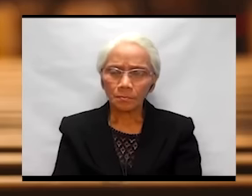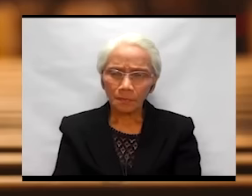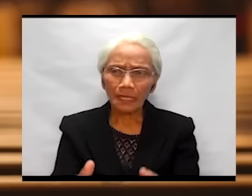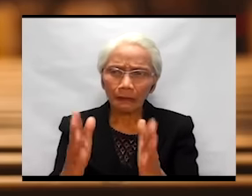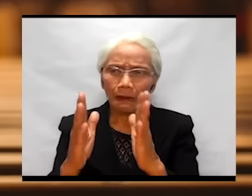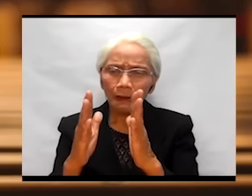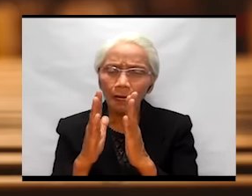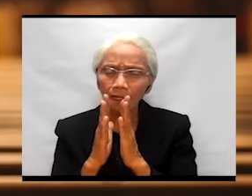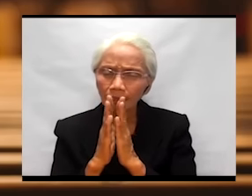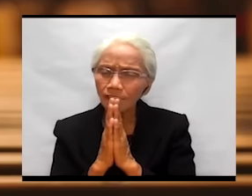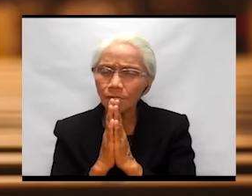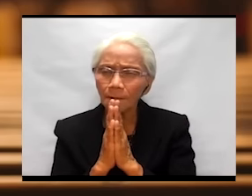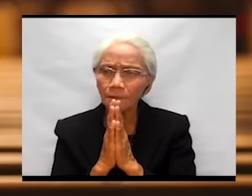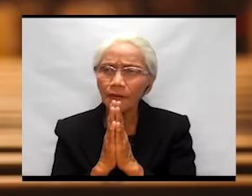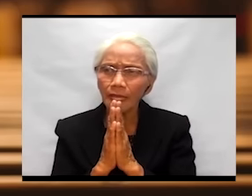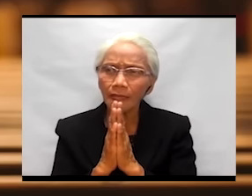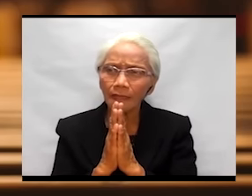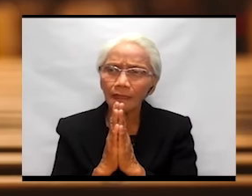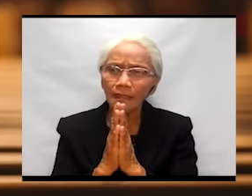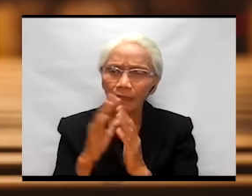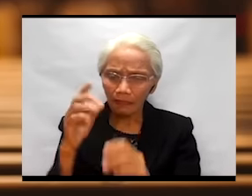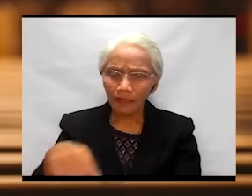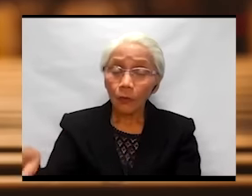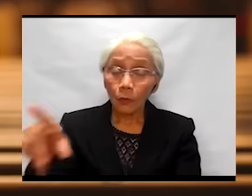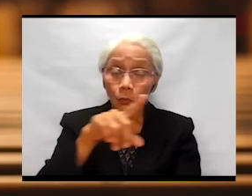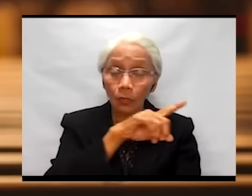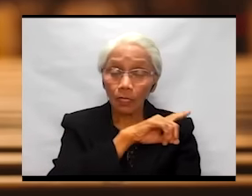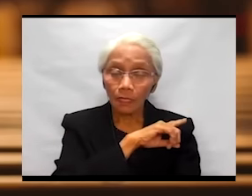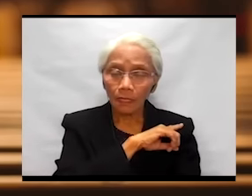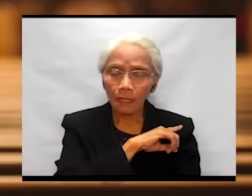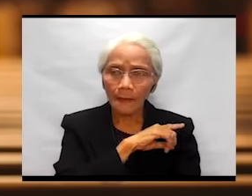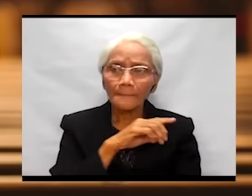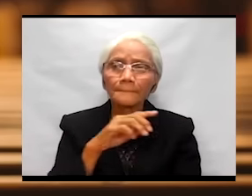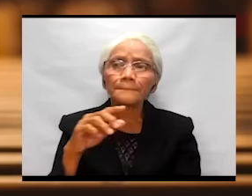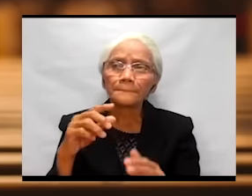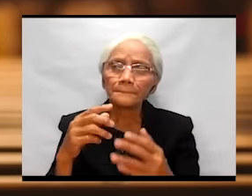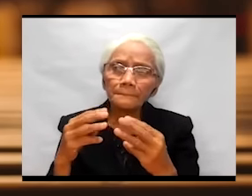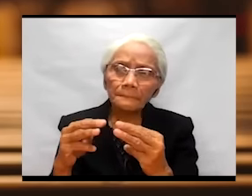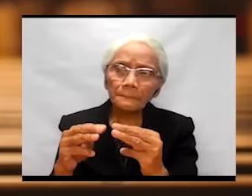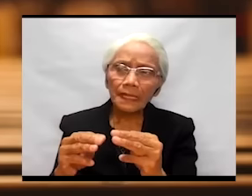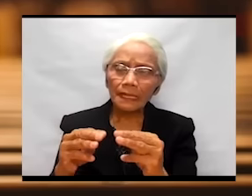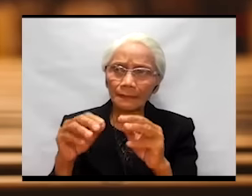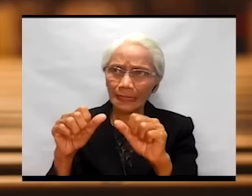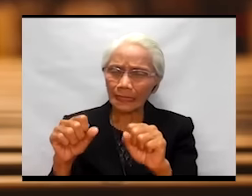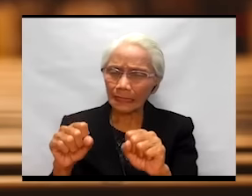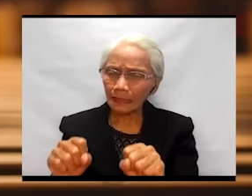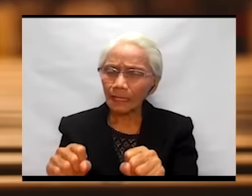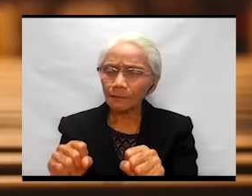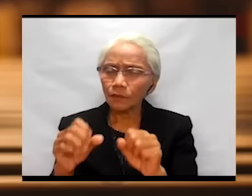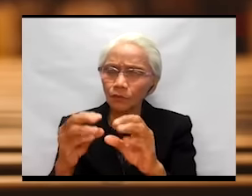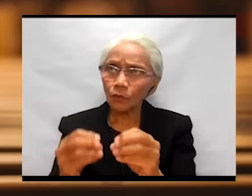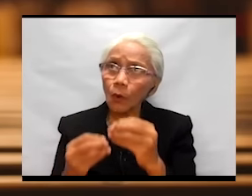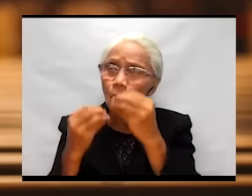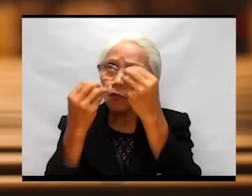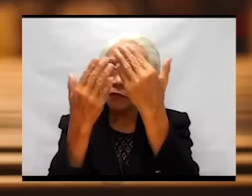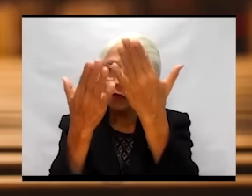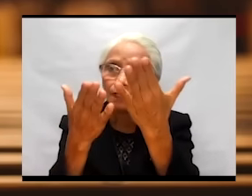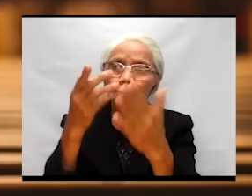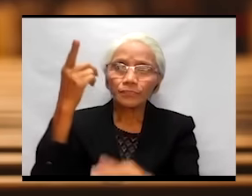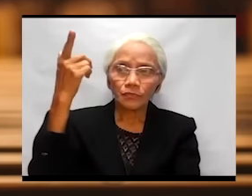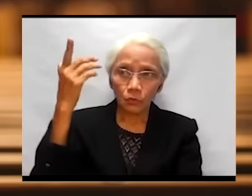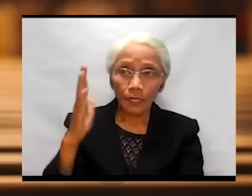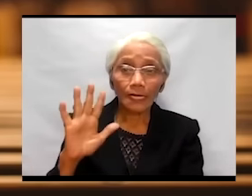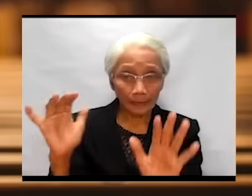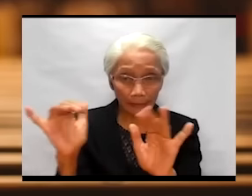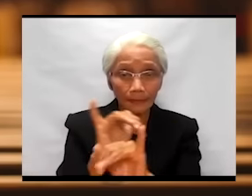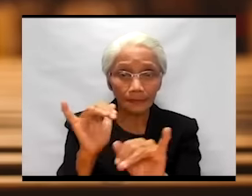Let us pray that we may be able to offer to God,